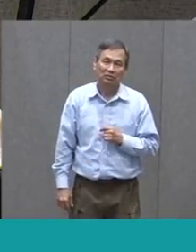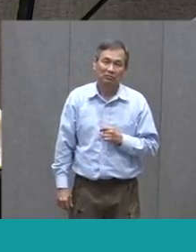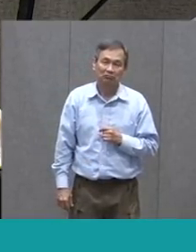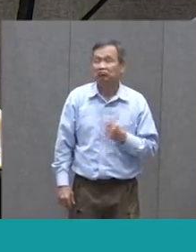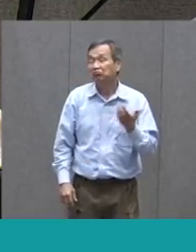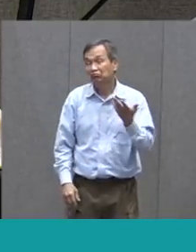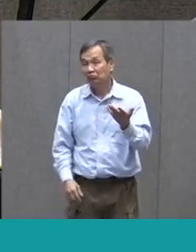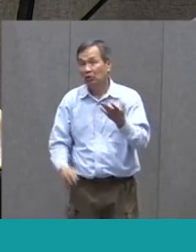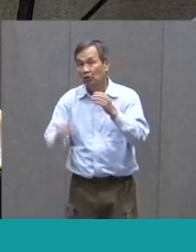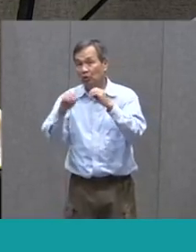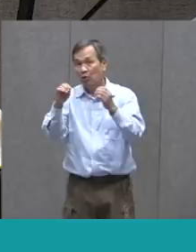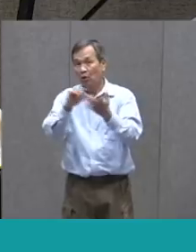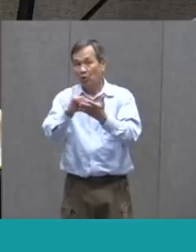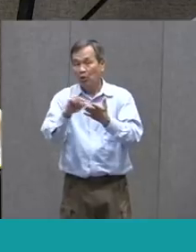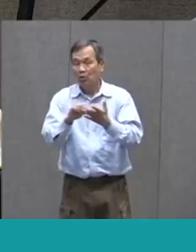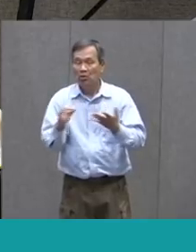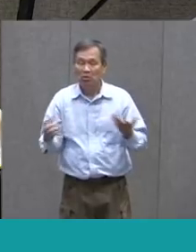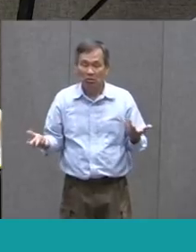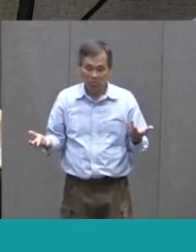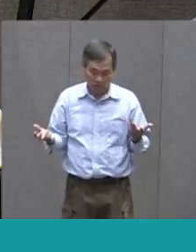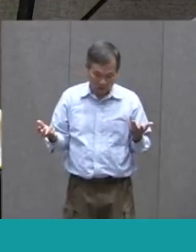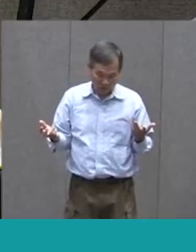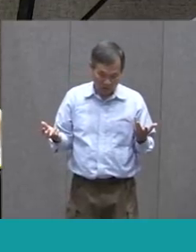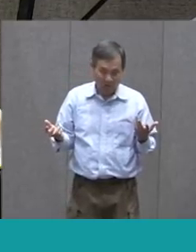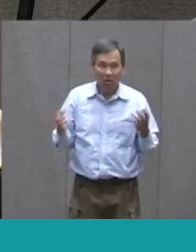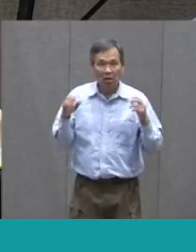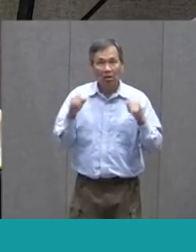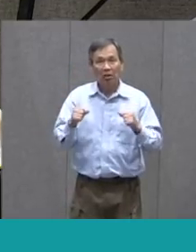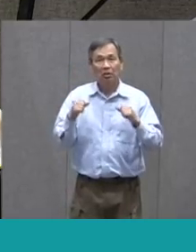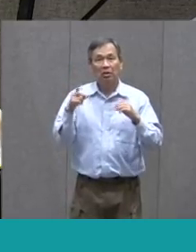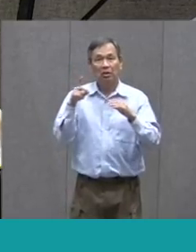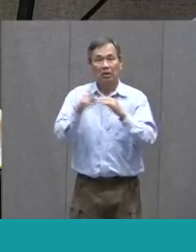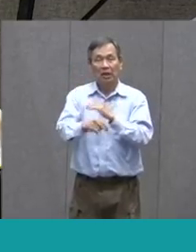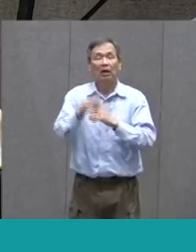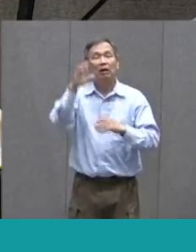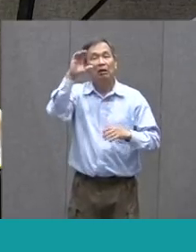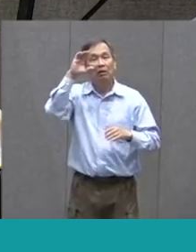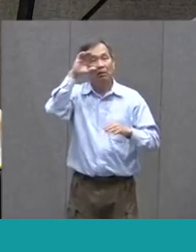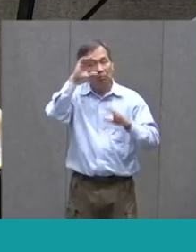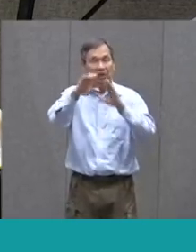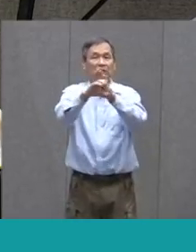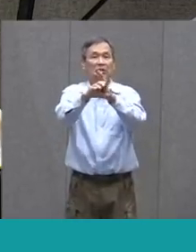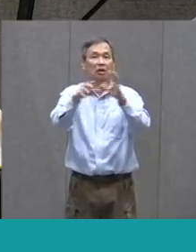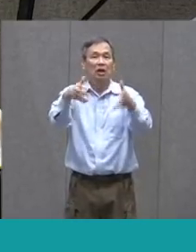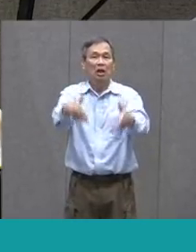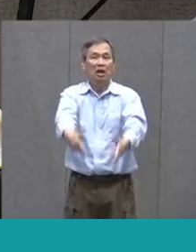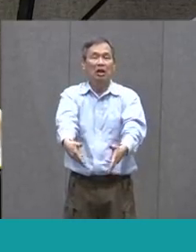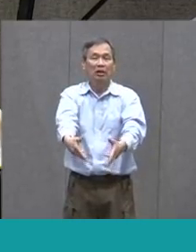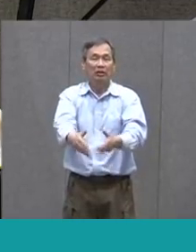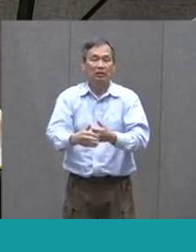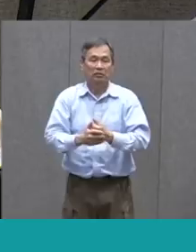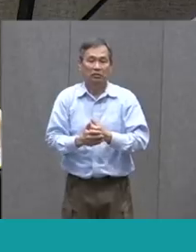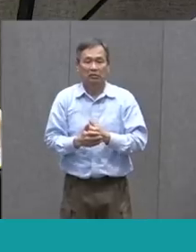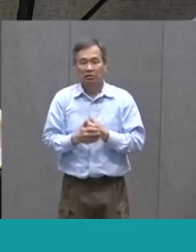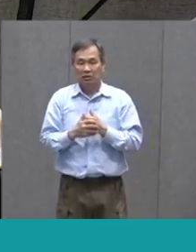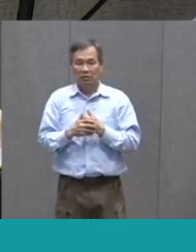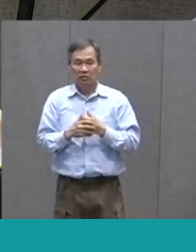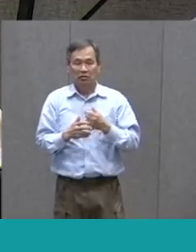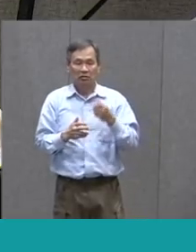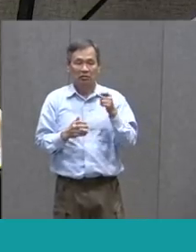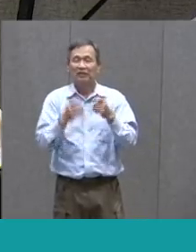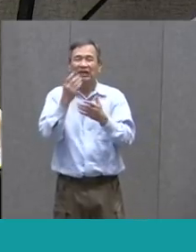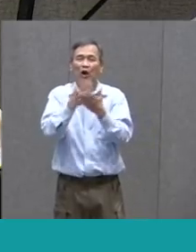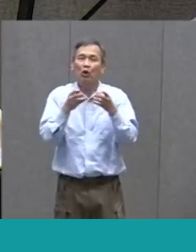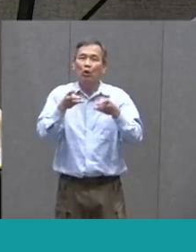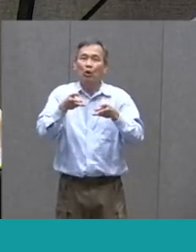And if you didn't Have either of those Things at home You could just Cut out the picture And leave a little Bit of a handle On the bottom So that you could Hold